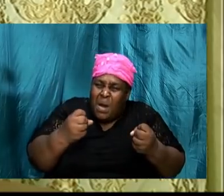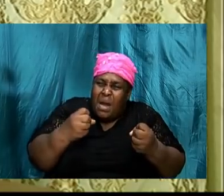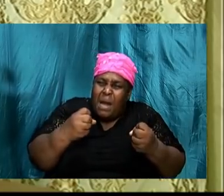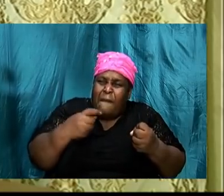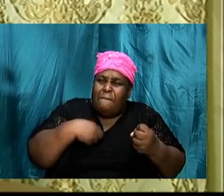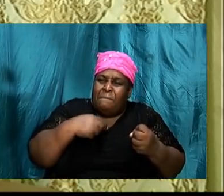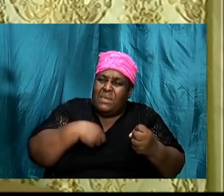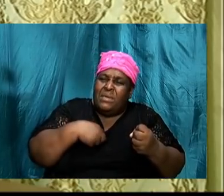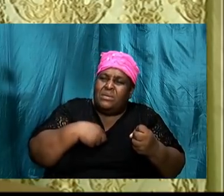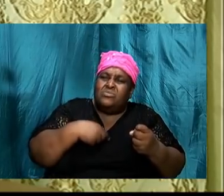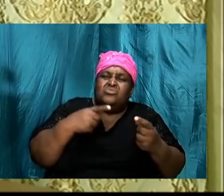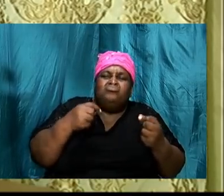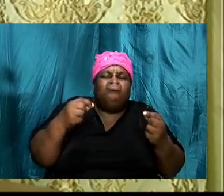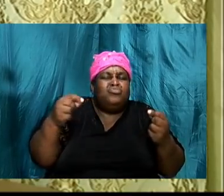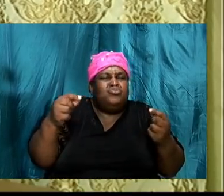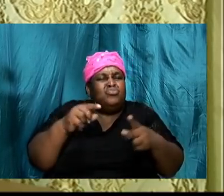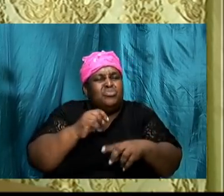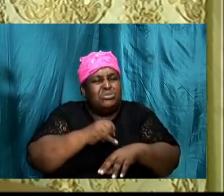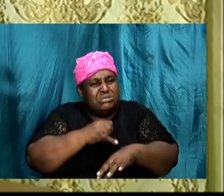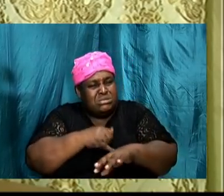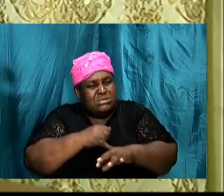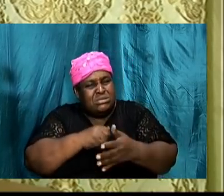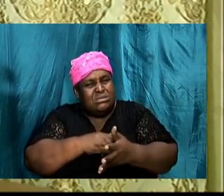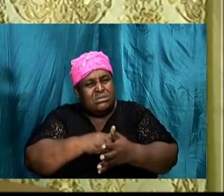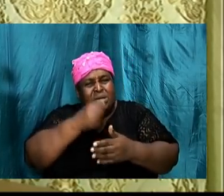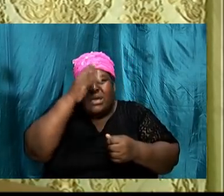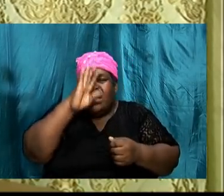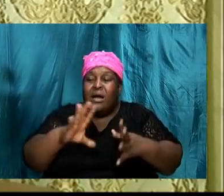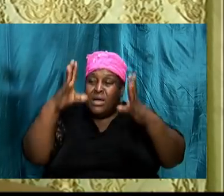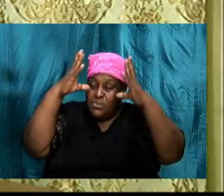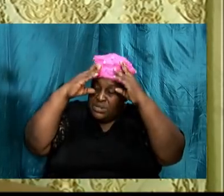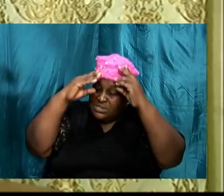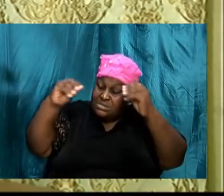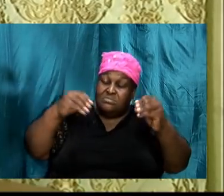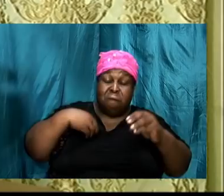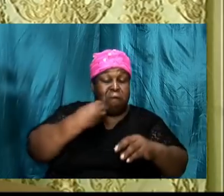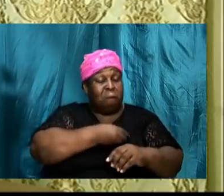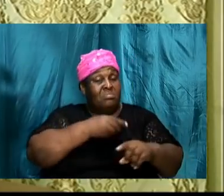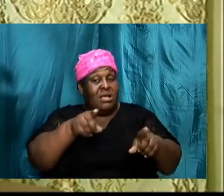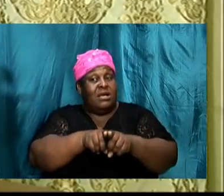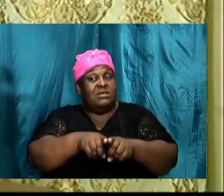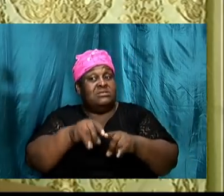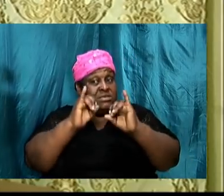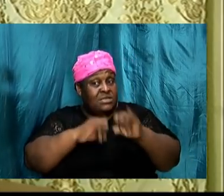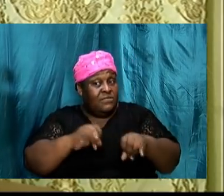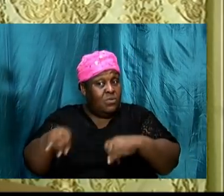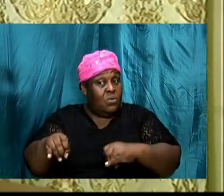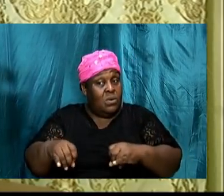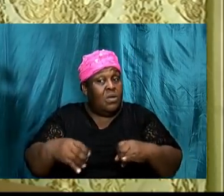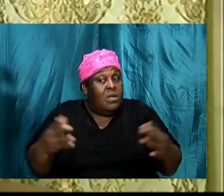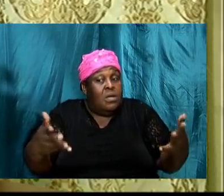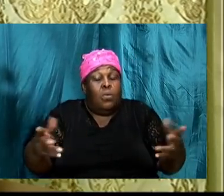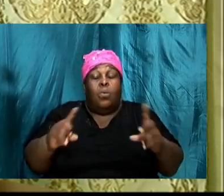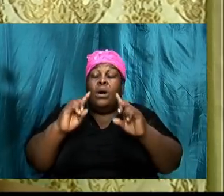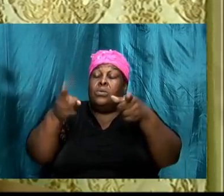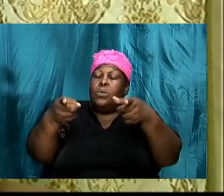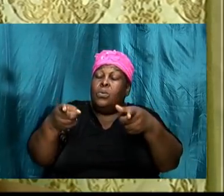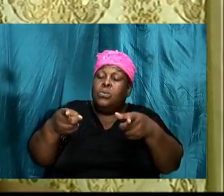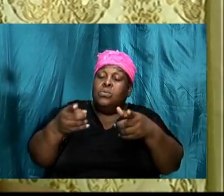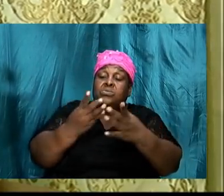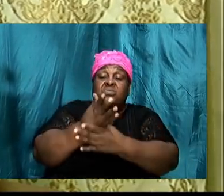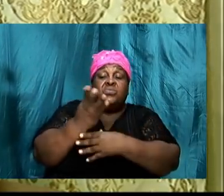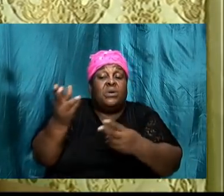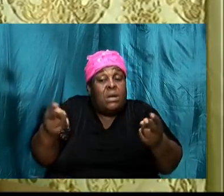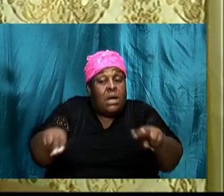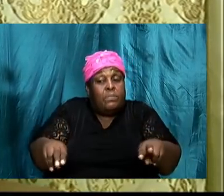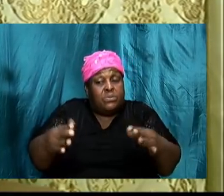that God will teach us as individuals and what we go through now, if something like it